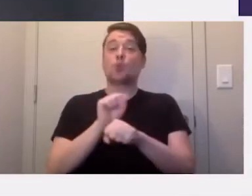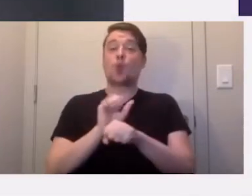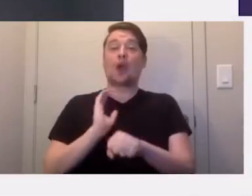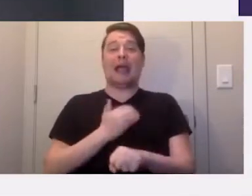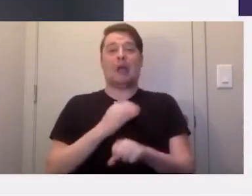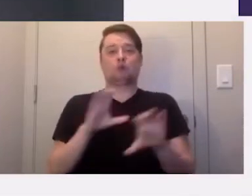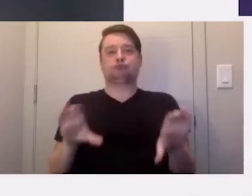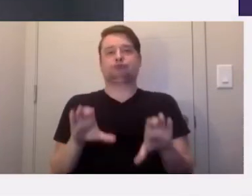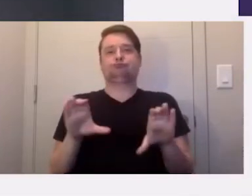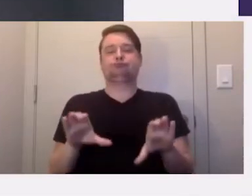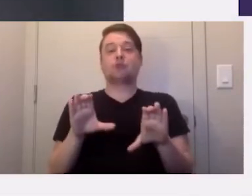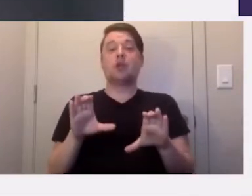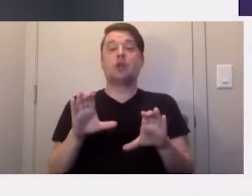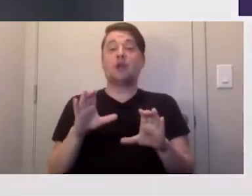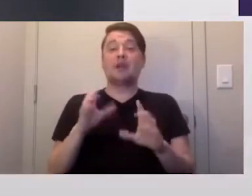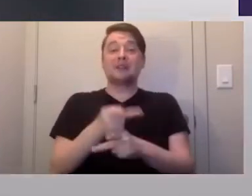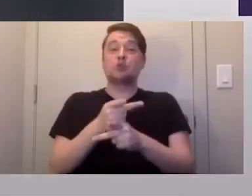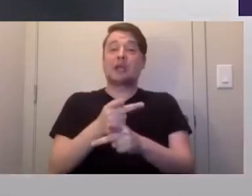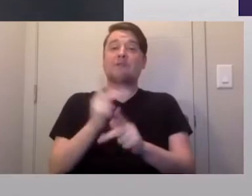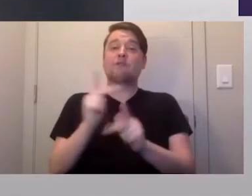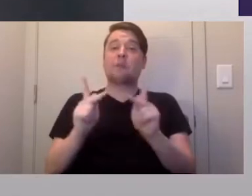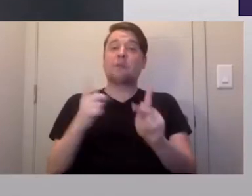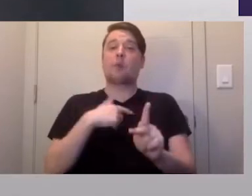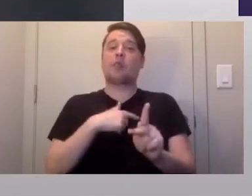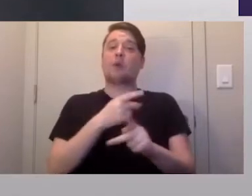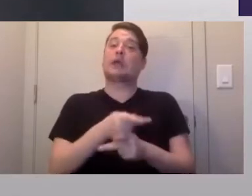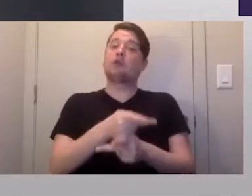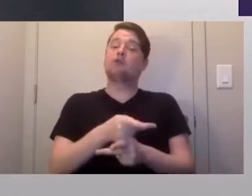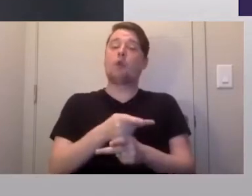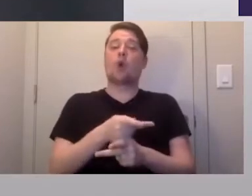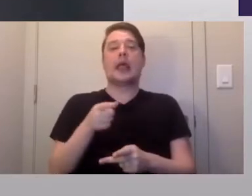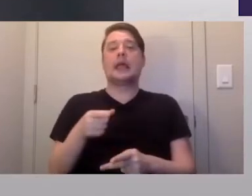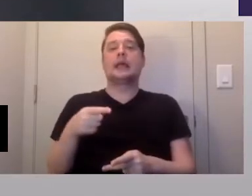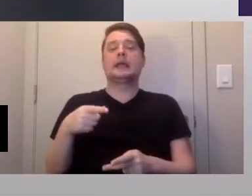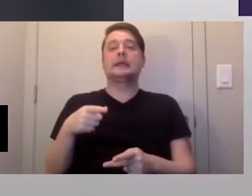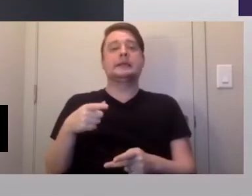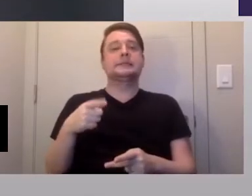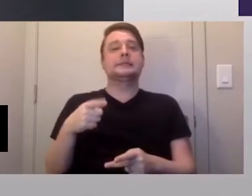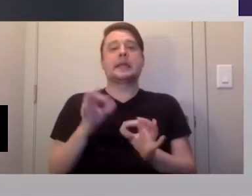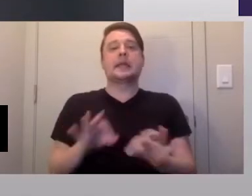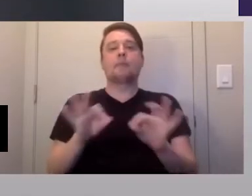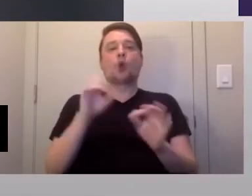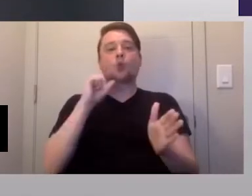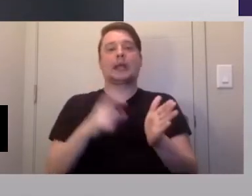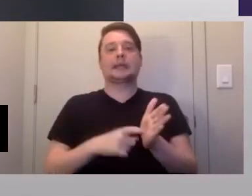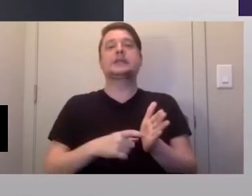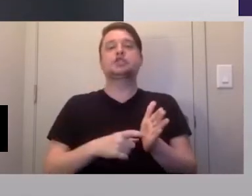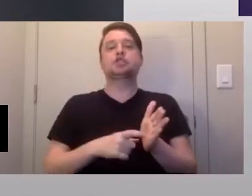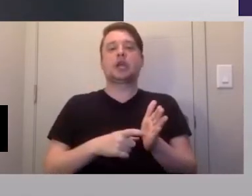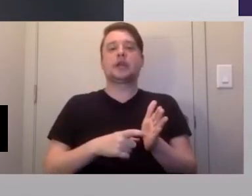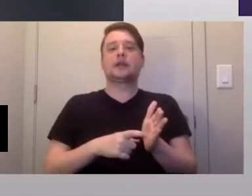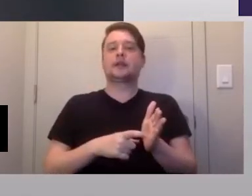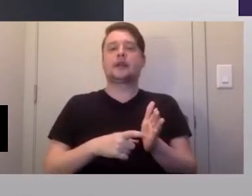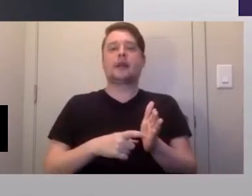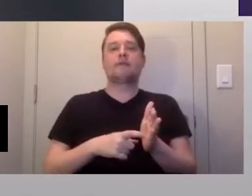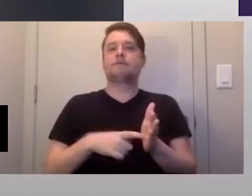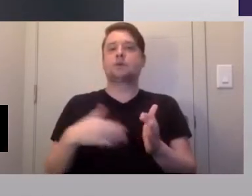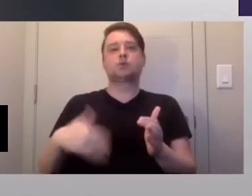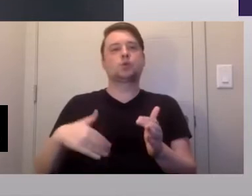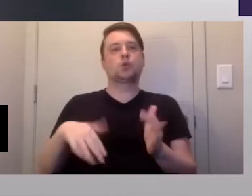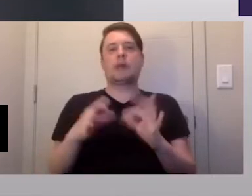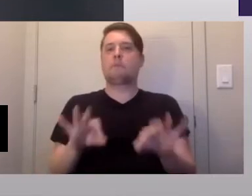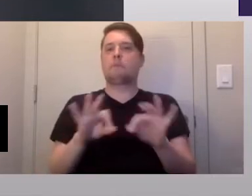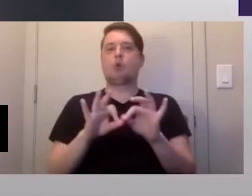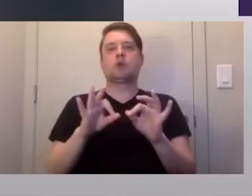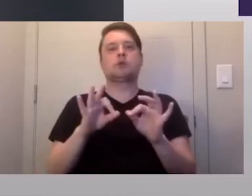do and care for the folks that we care for. And this is, I got to say, important recognition of just how important and